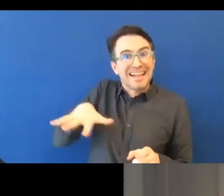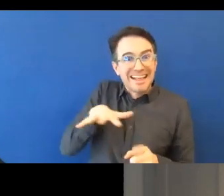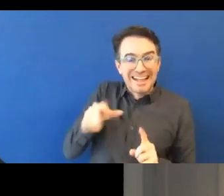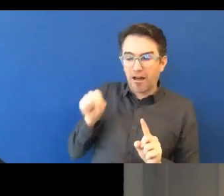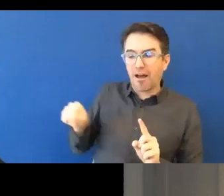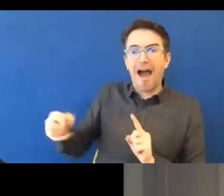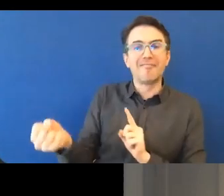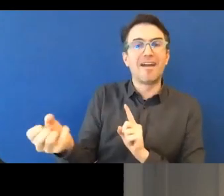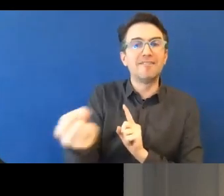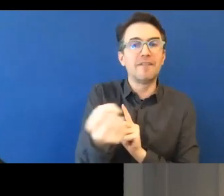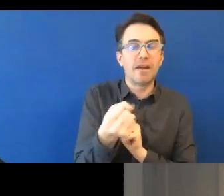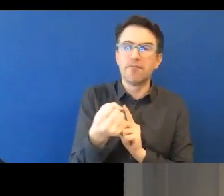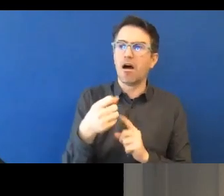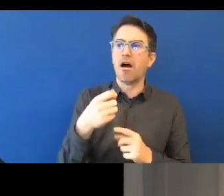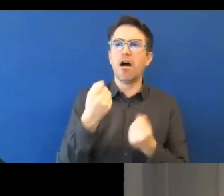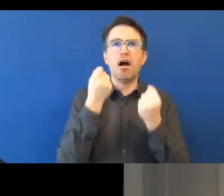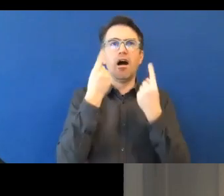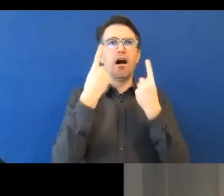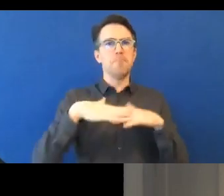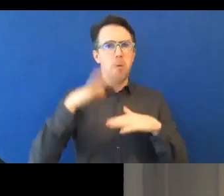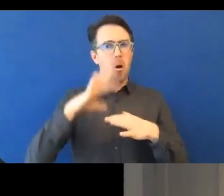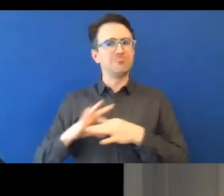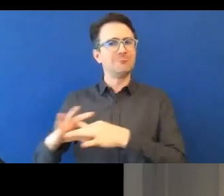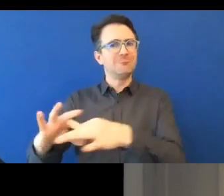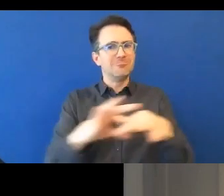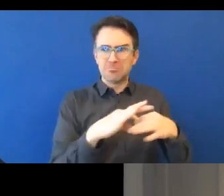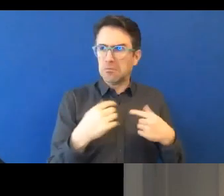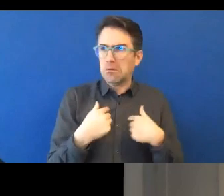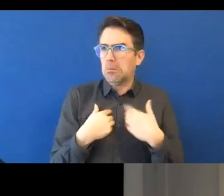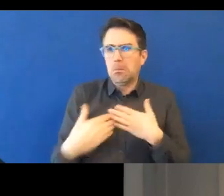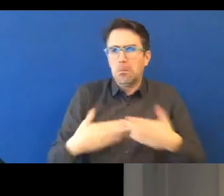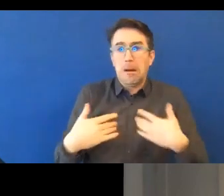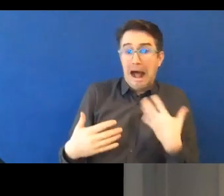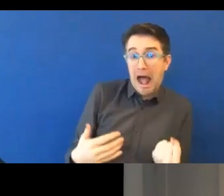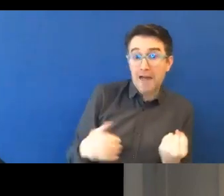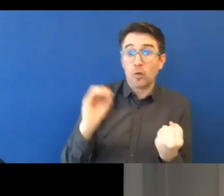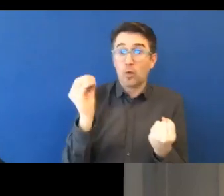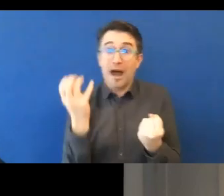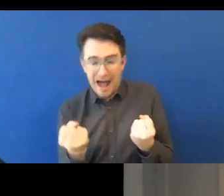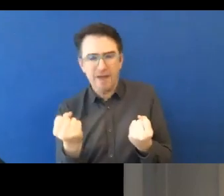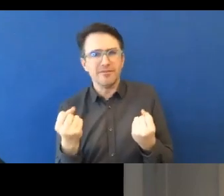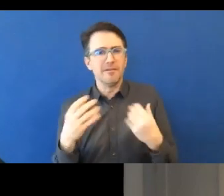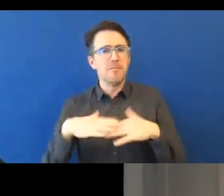quite sizable. And so therefore, it's captured quite a few people's imagination.